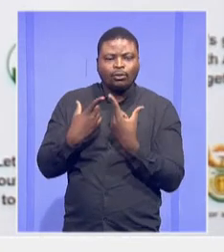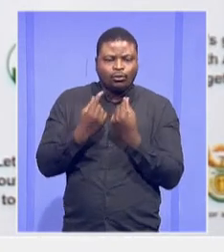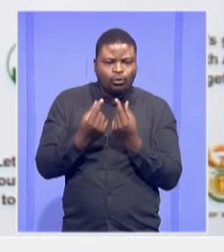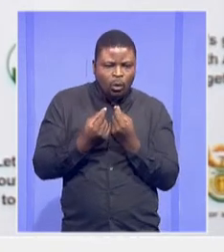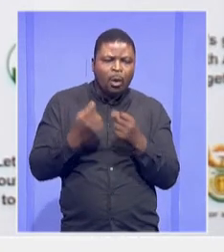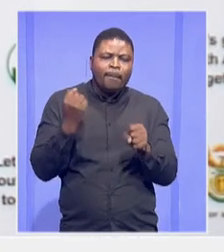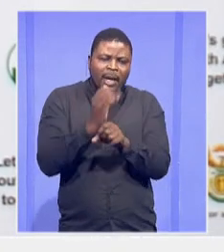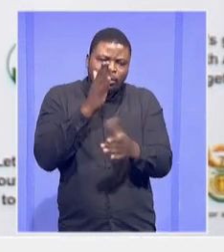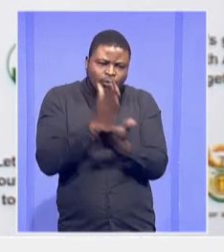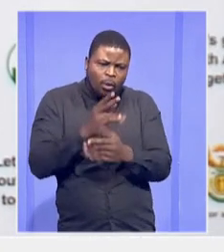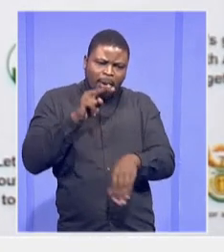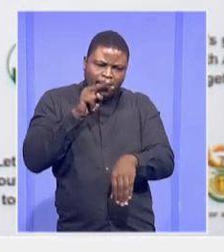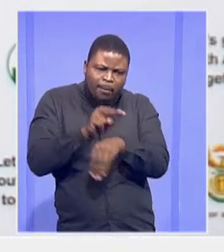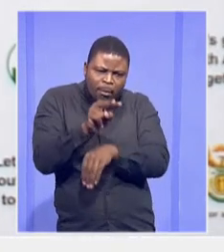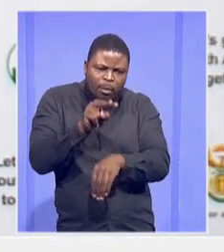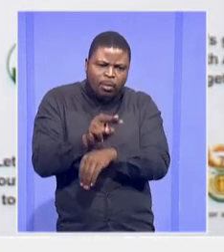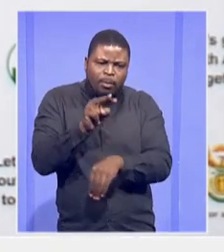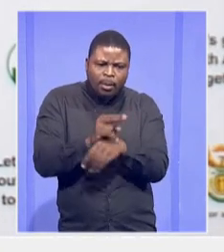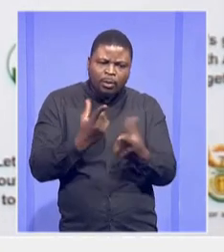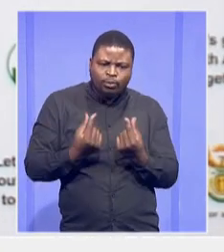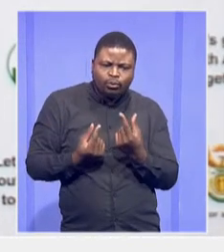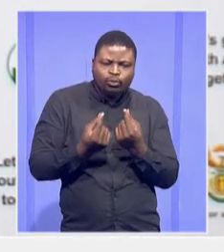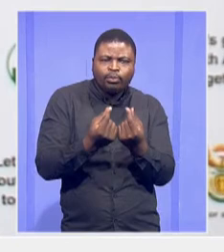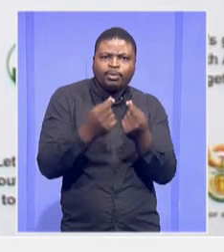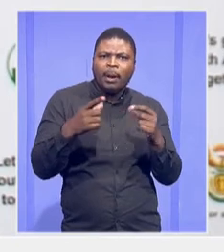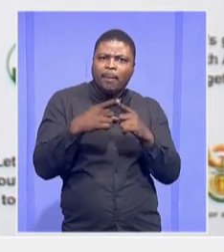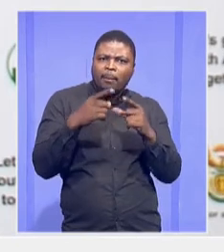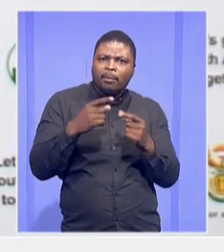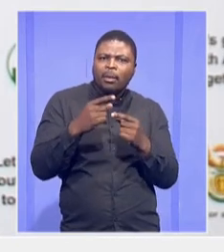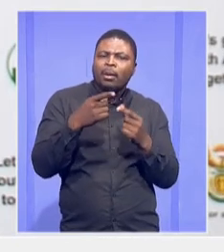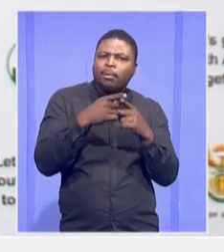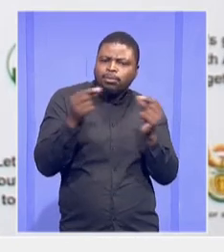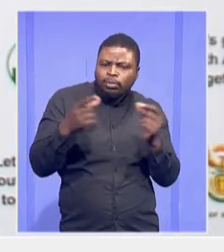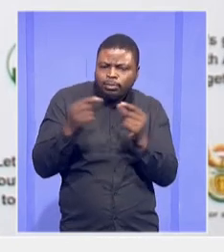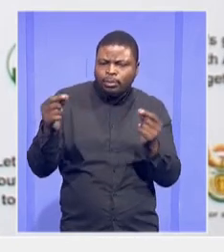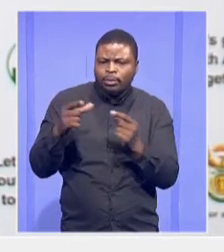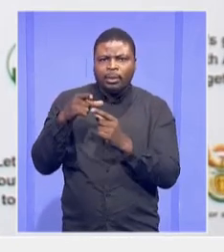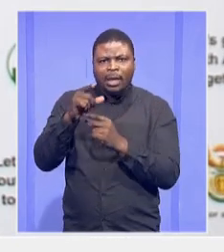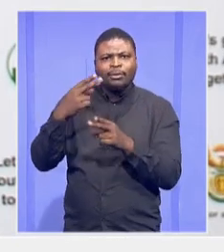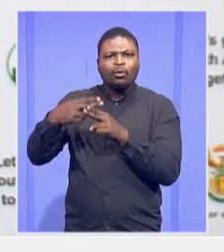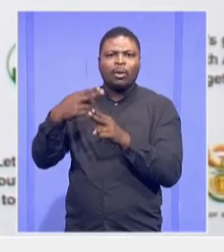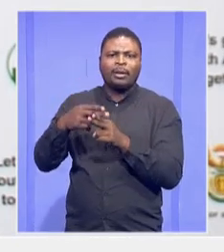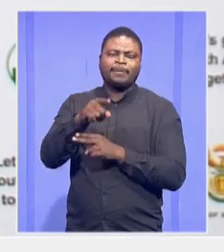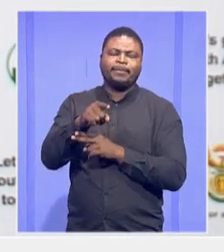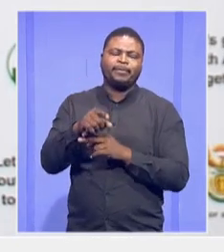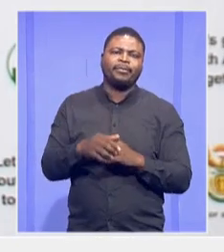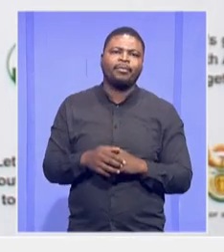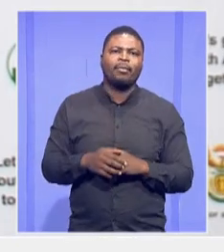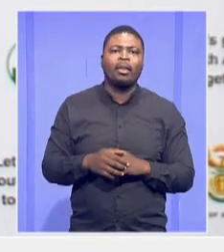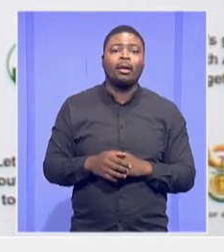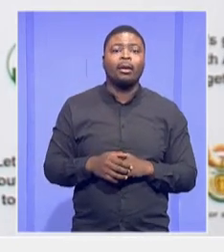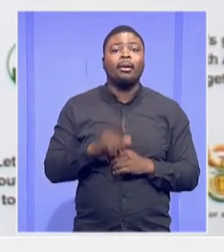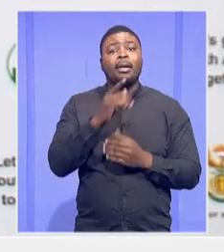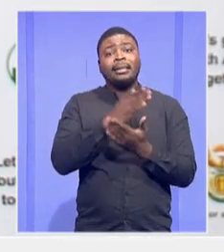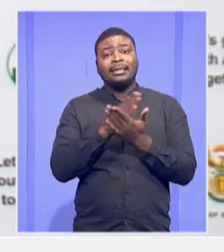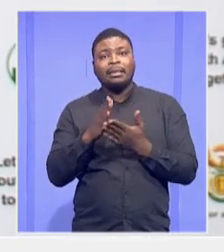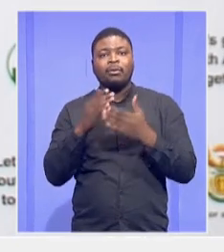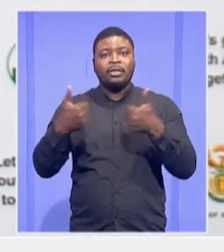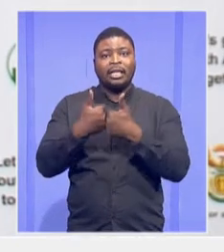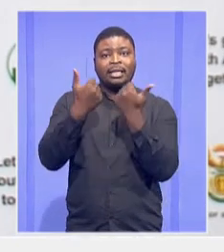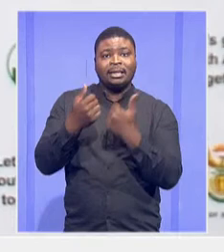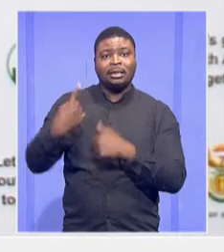move with the requisite speed. Some of the challenges that we identified, I'll just focus on the constraints,